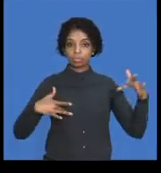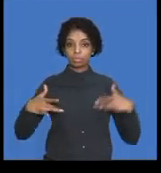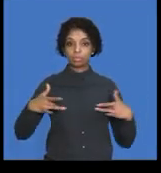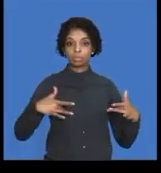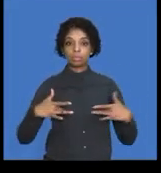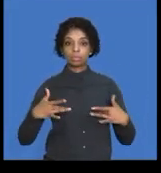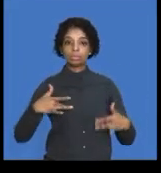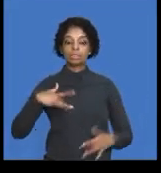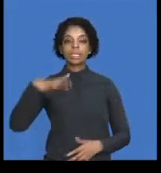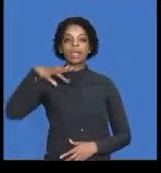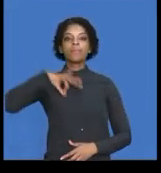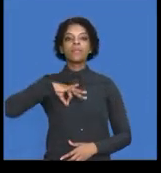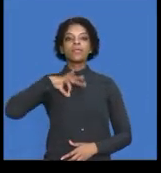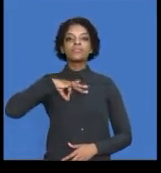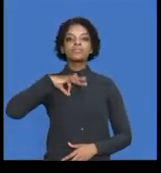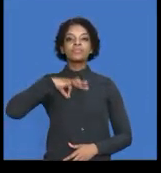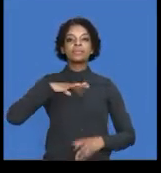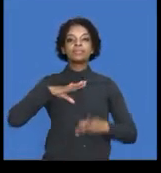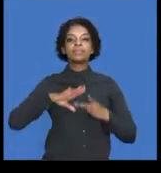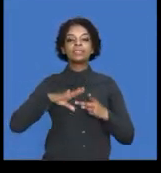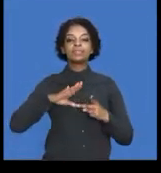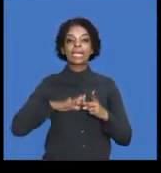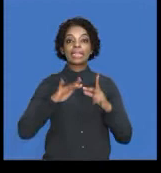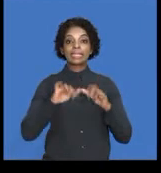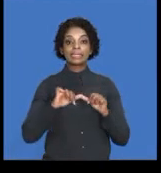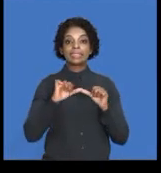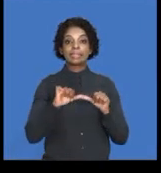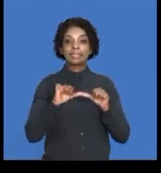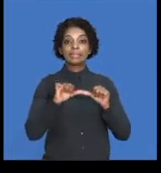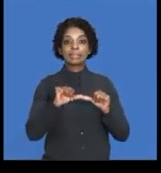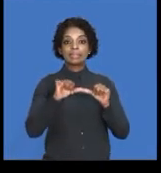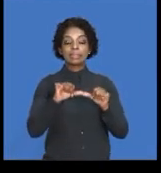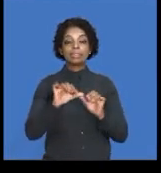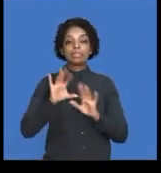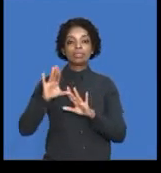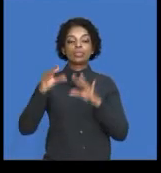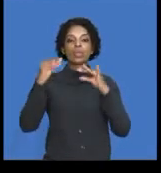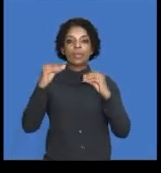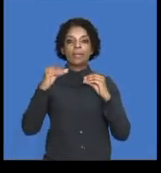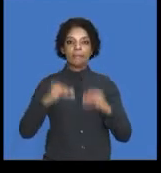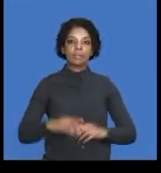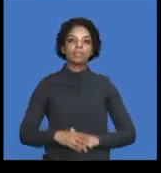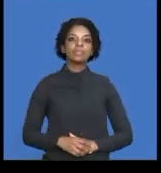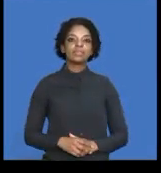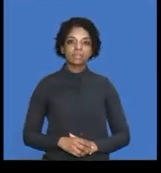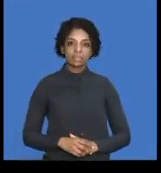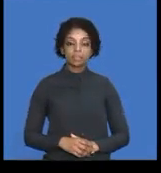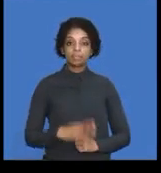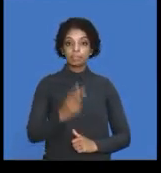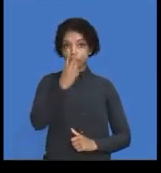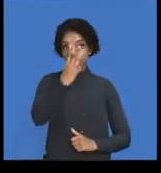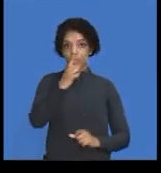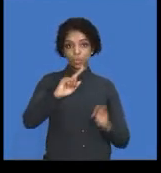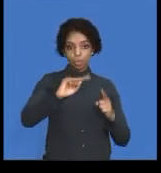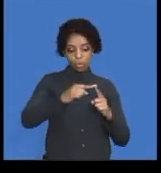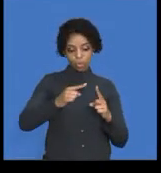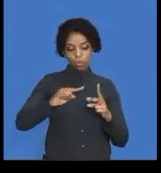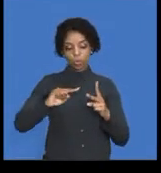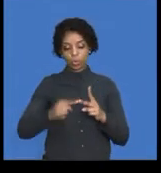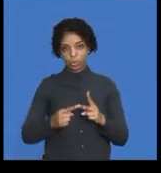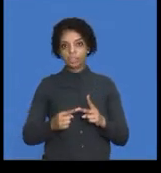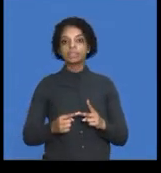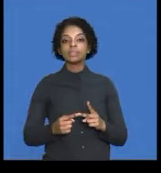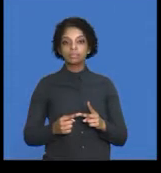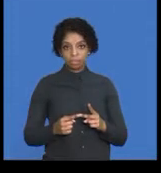profitability and sustainability of the business. Give two points with figures to